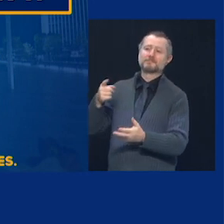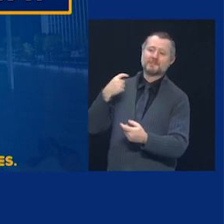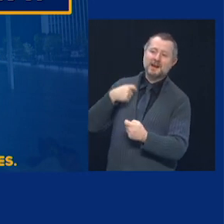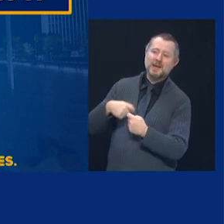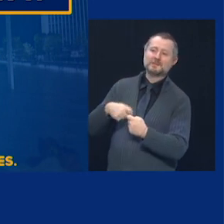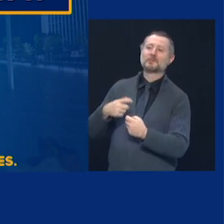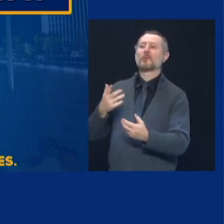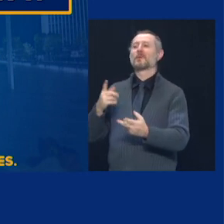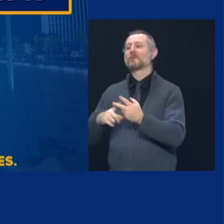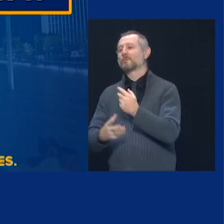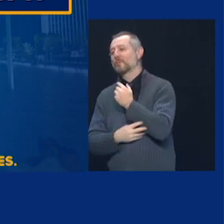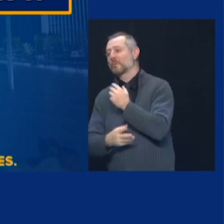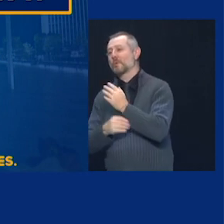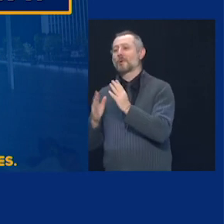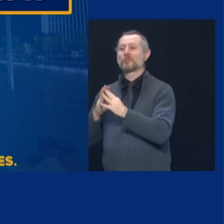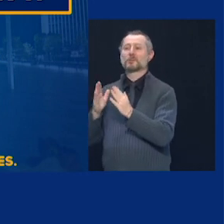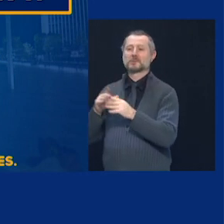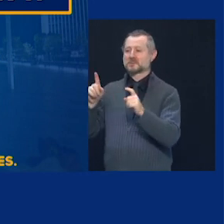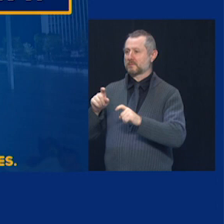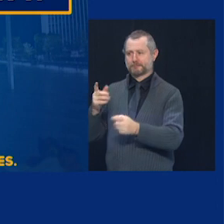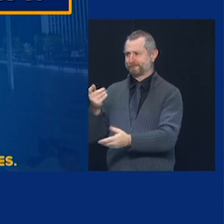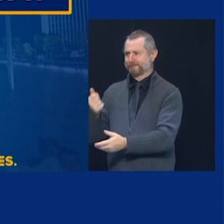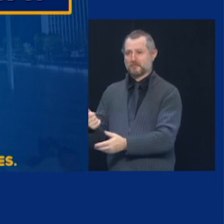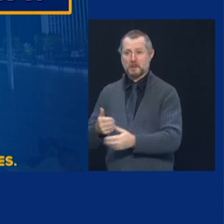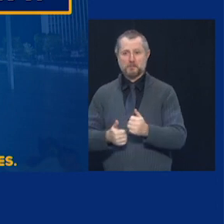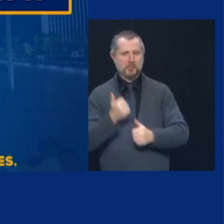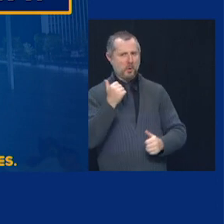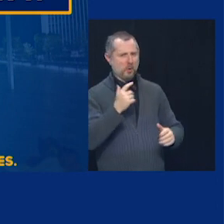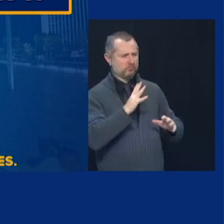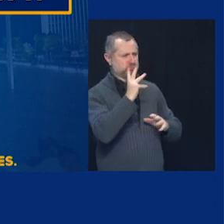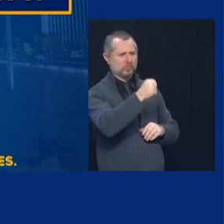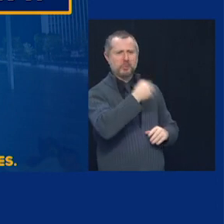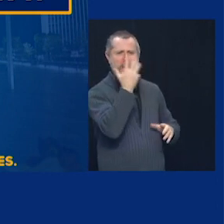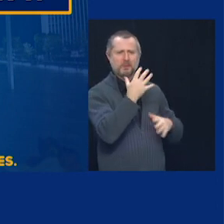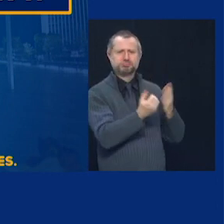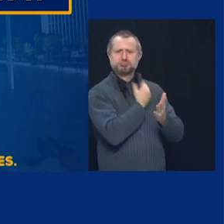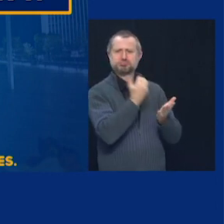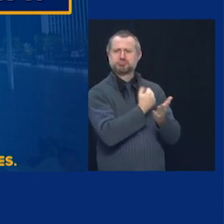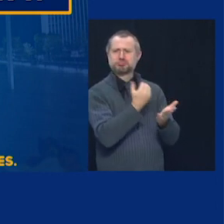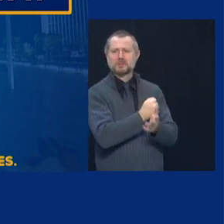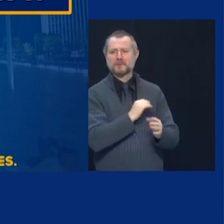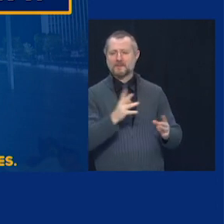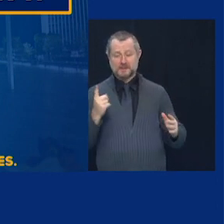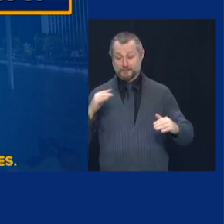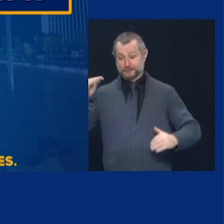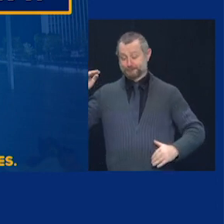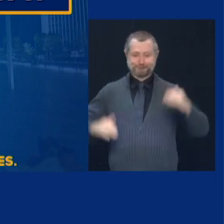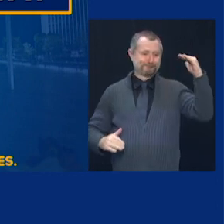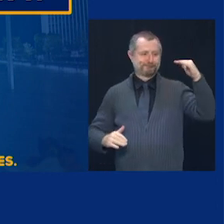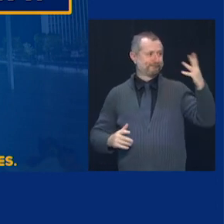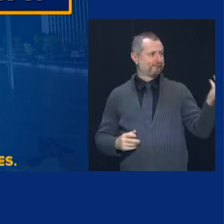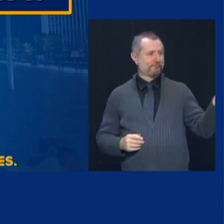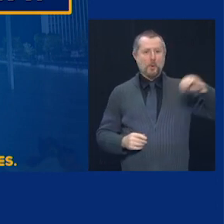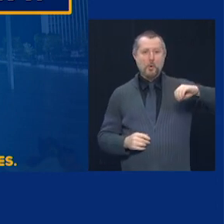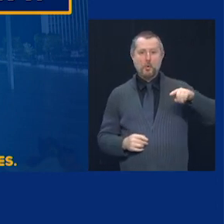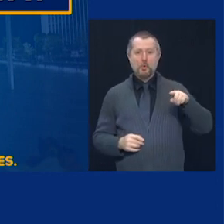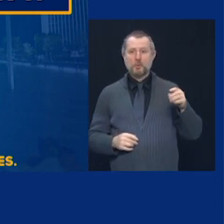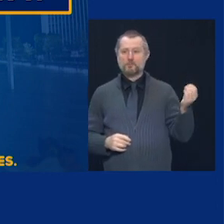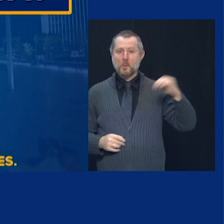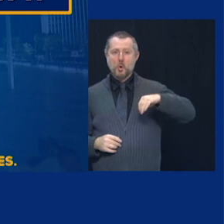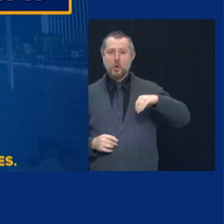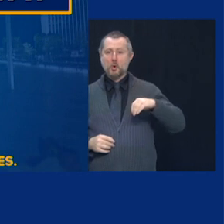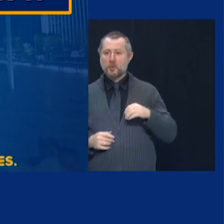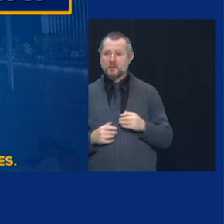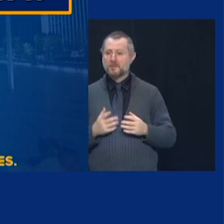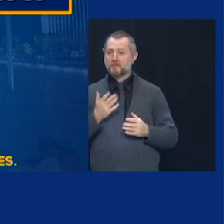was just a manifestation of the disparity in health care, and it has to be corrected during the